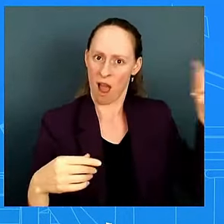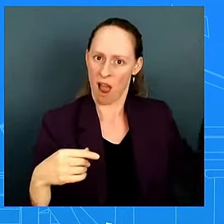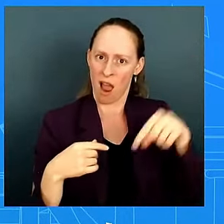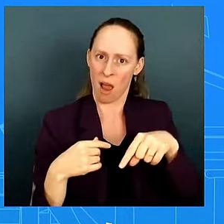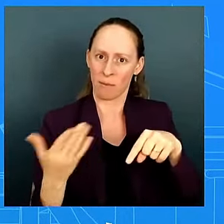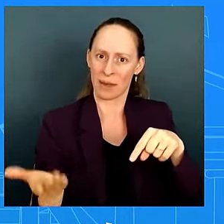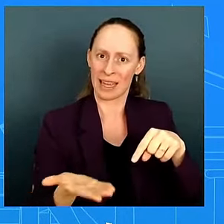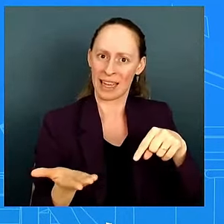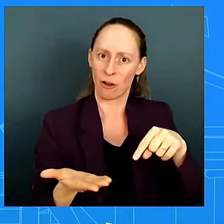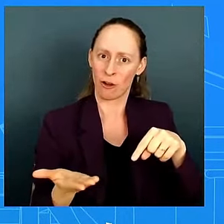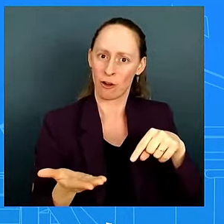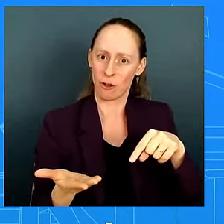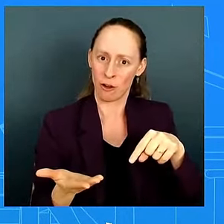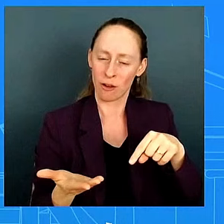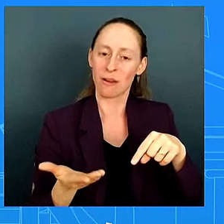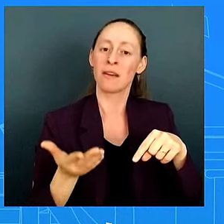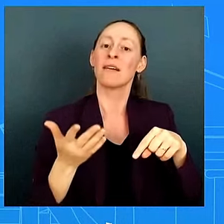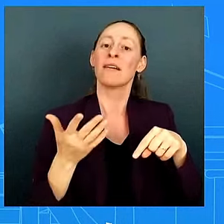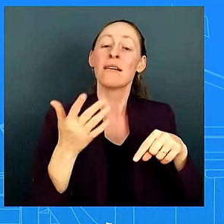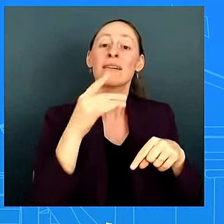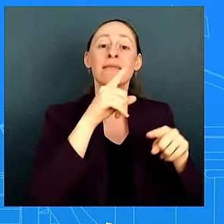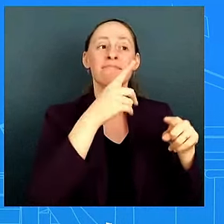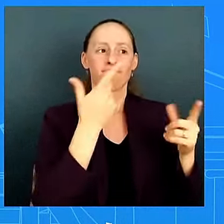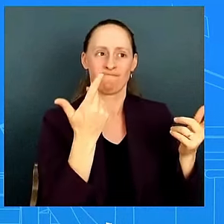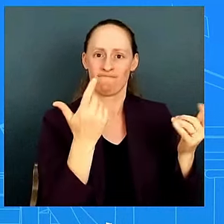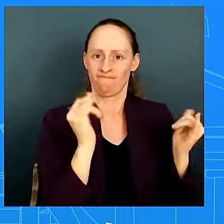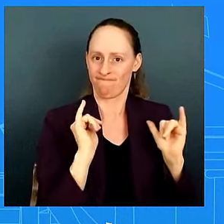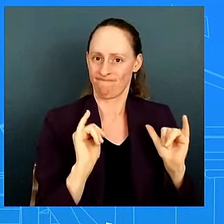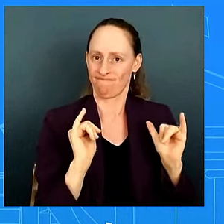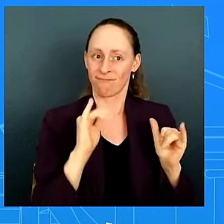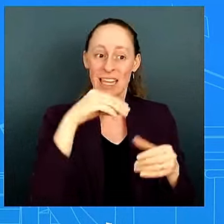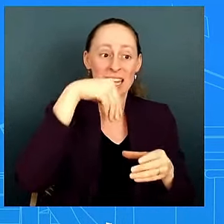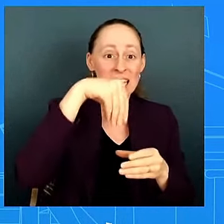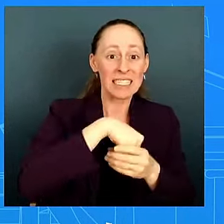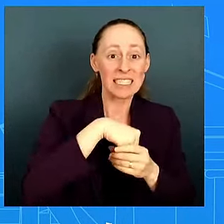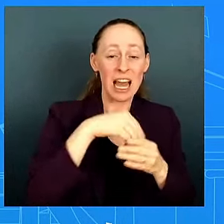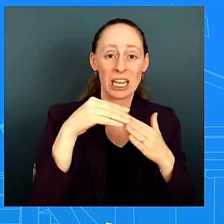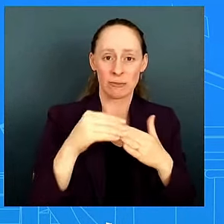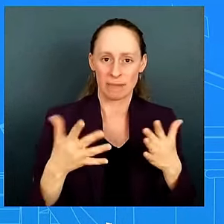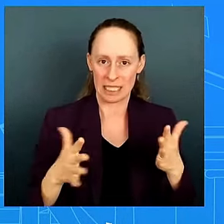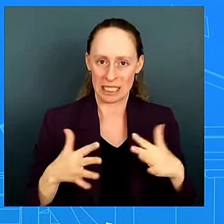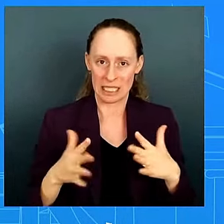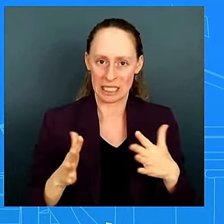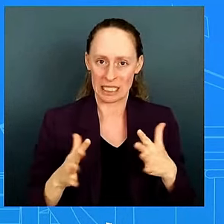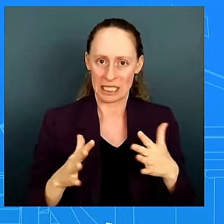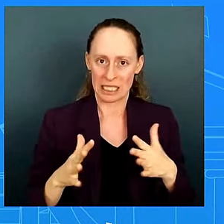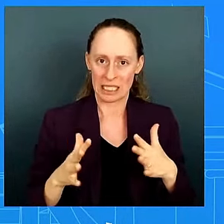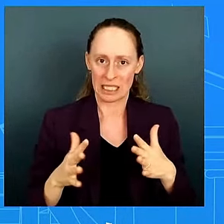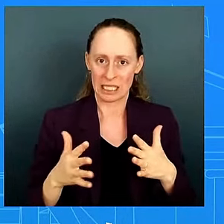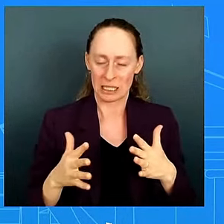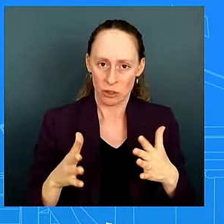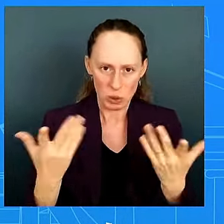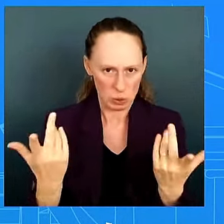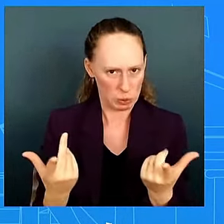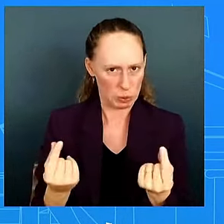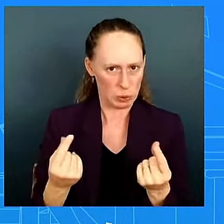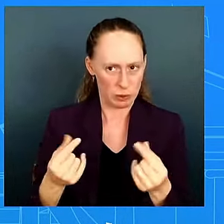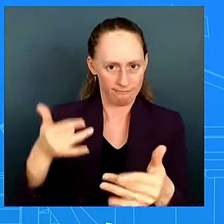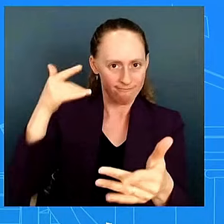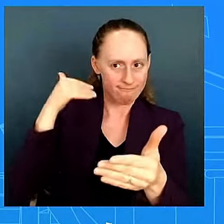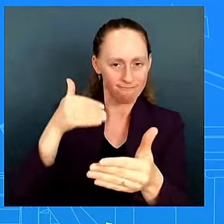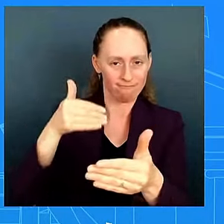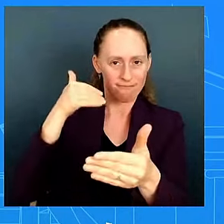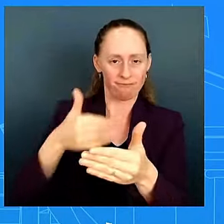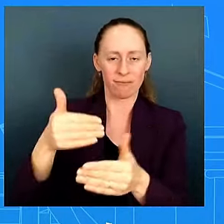summit and what is possible no look it's it's a good question um look uh i think one thing